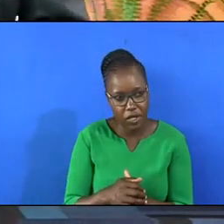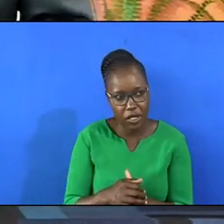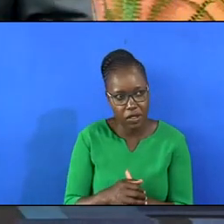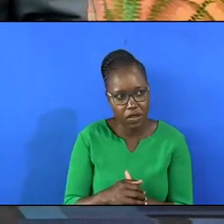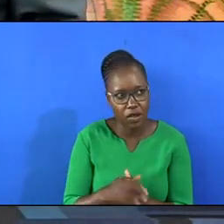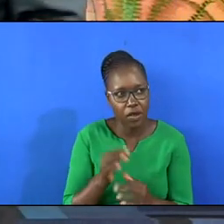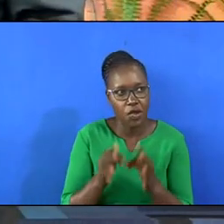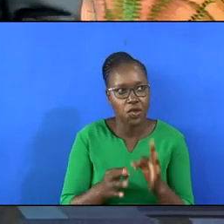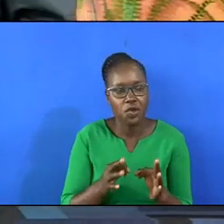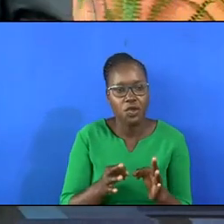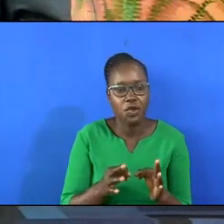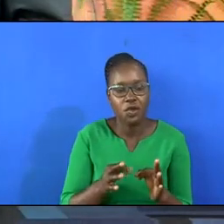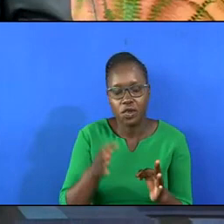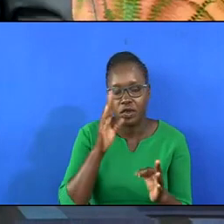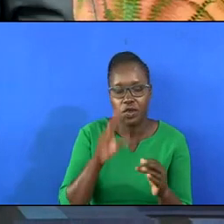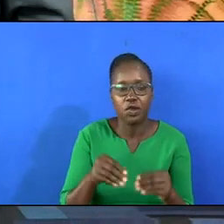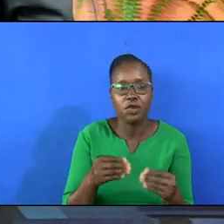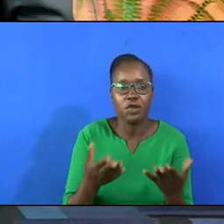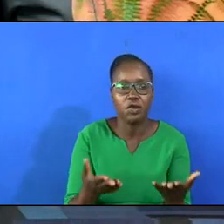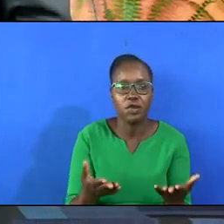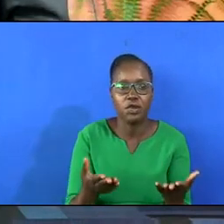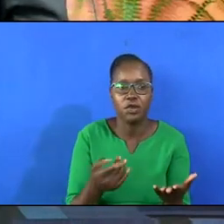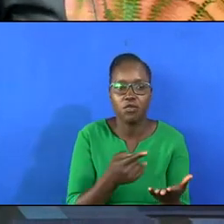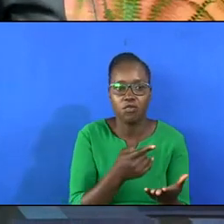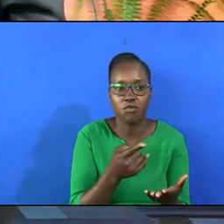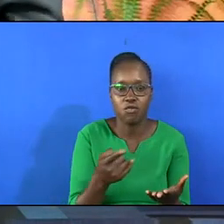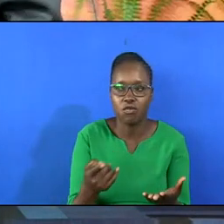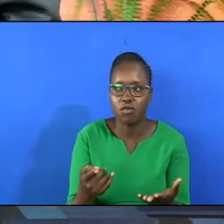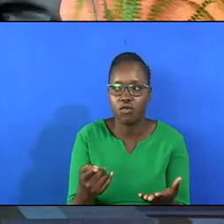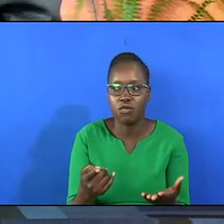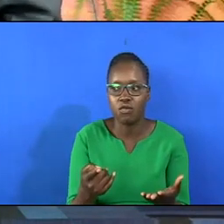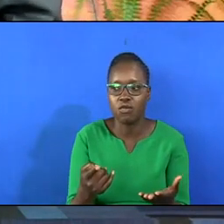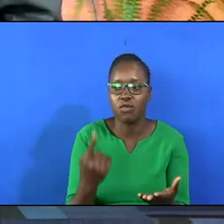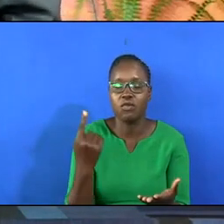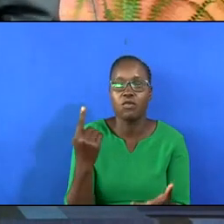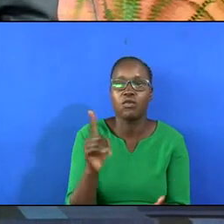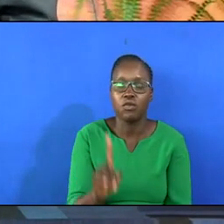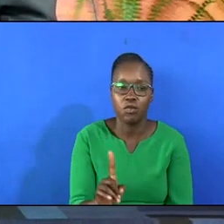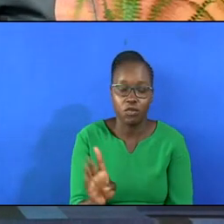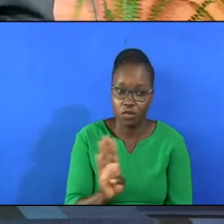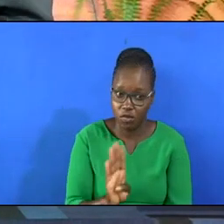if God gave you one billion